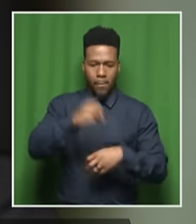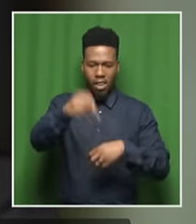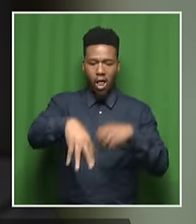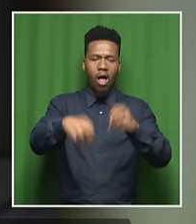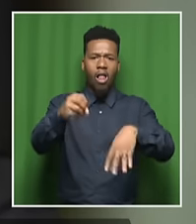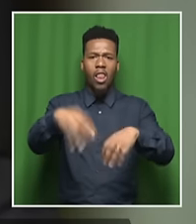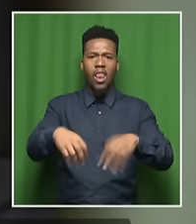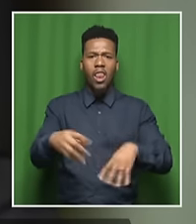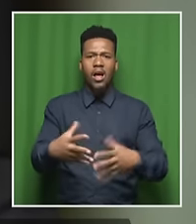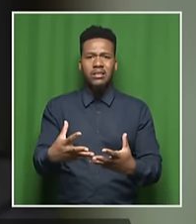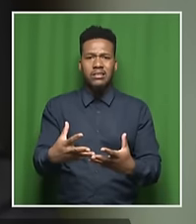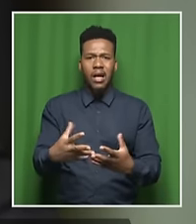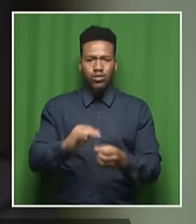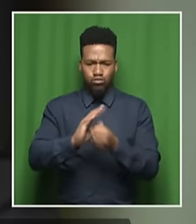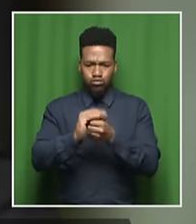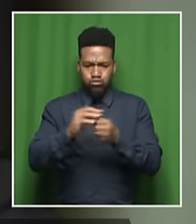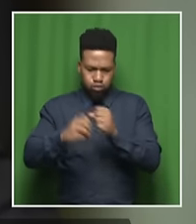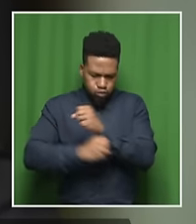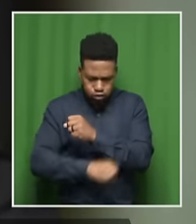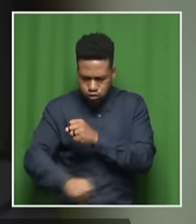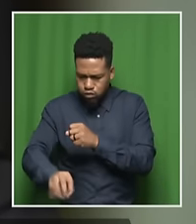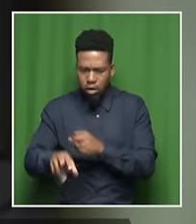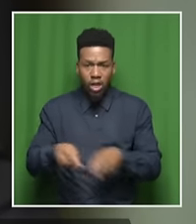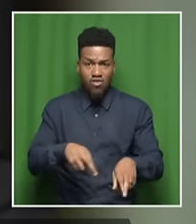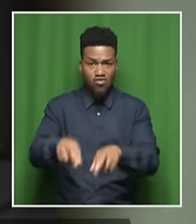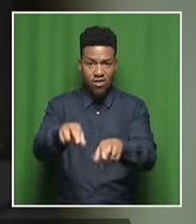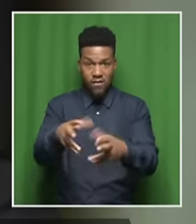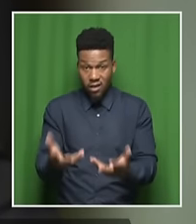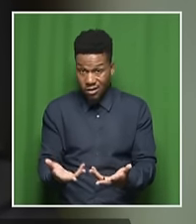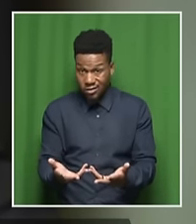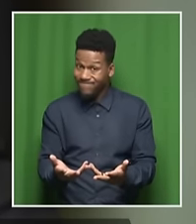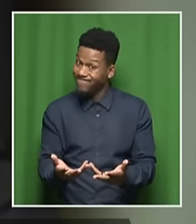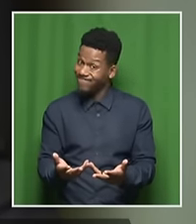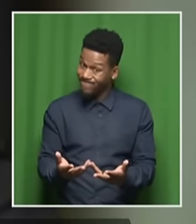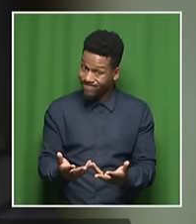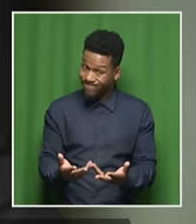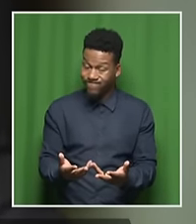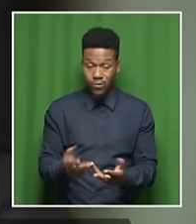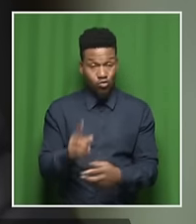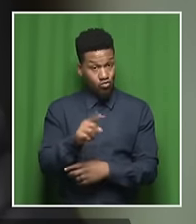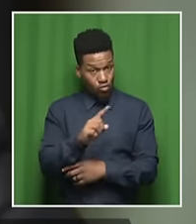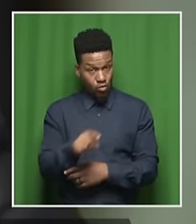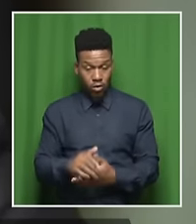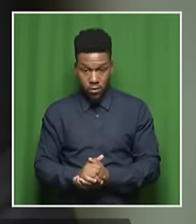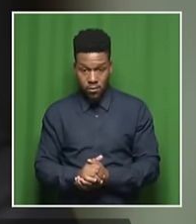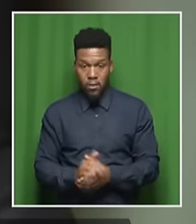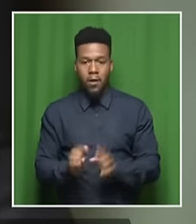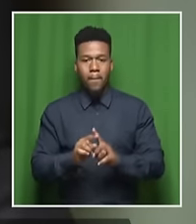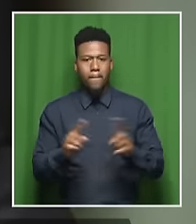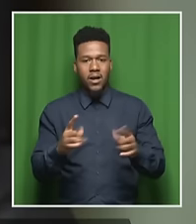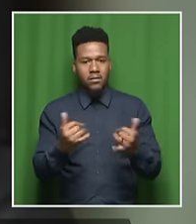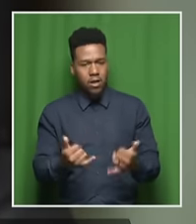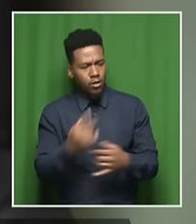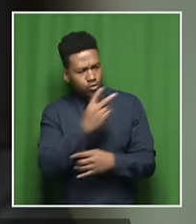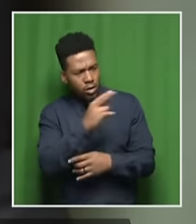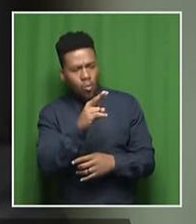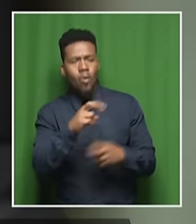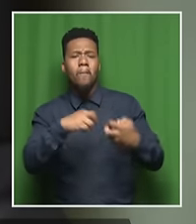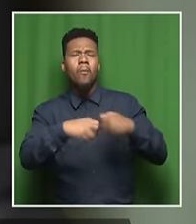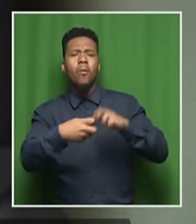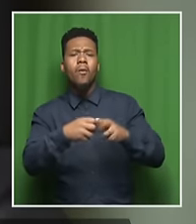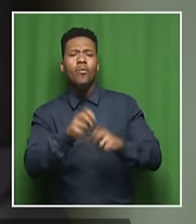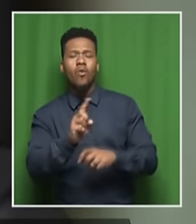think that's obviously a solution that we know of and that we can implement. But what we've seen, the problem is, is that unfortunately